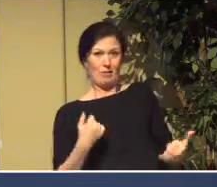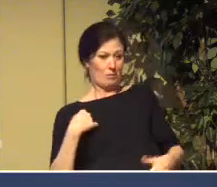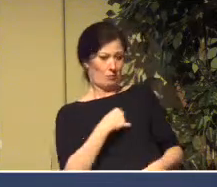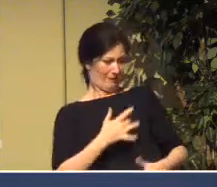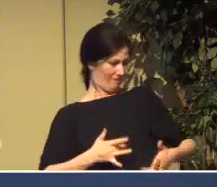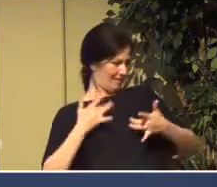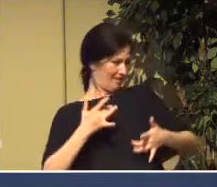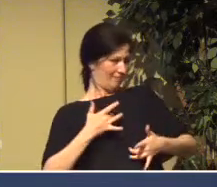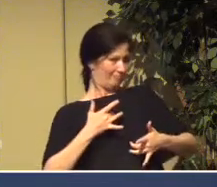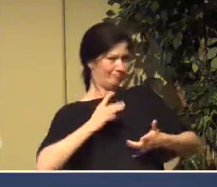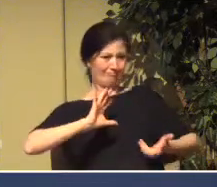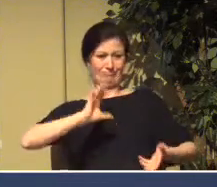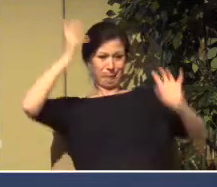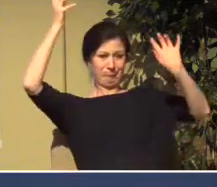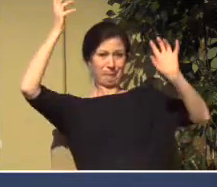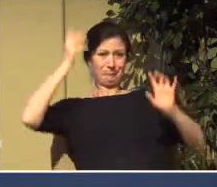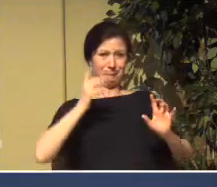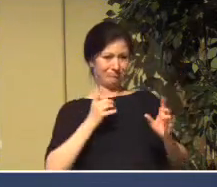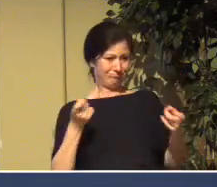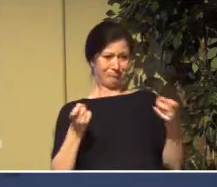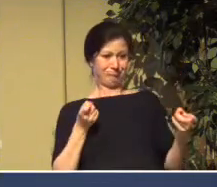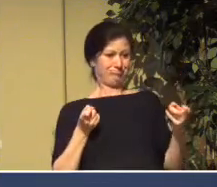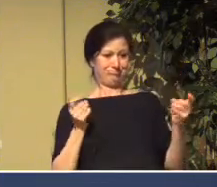we live kind of in exile too,